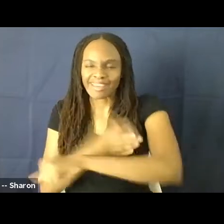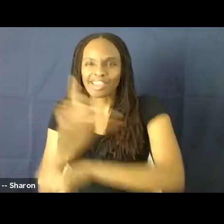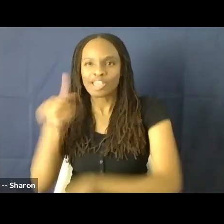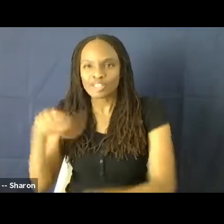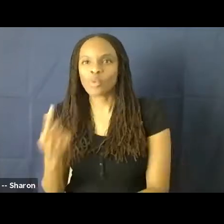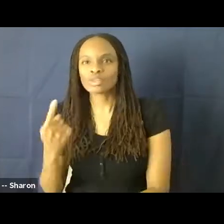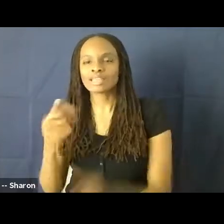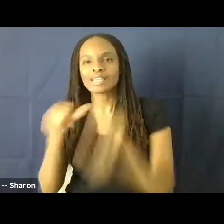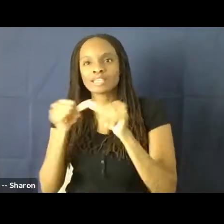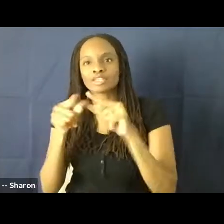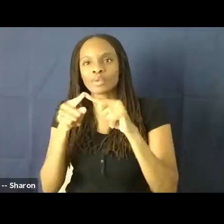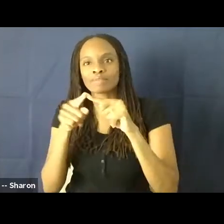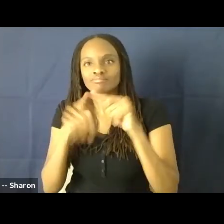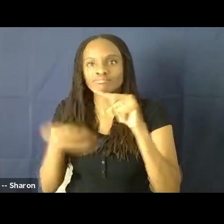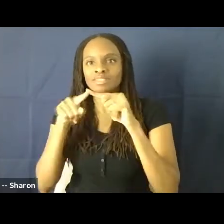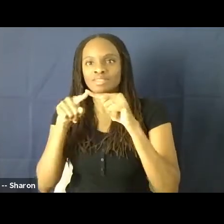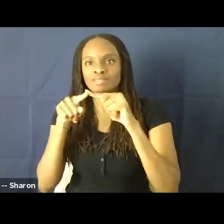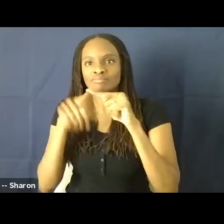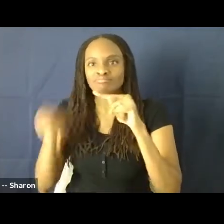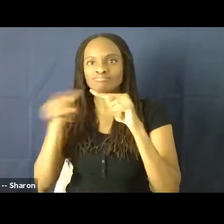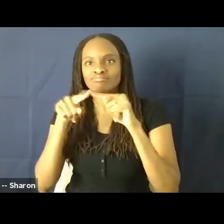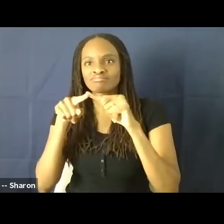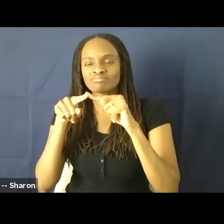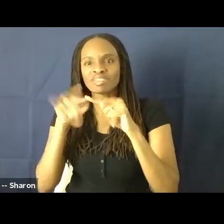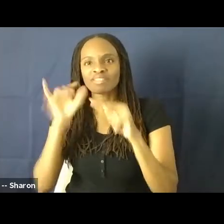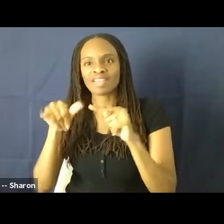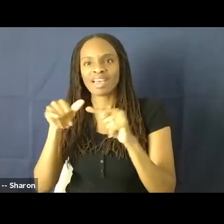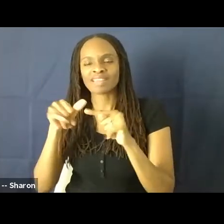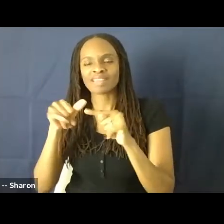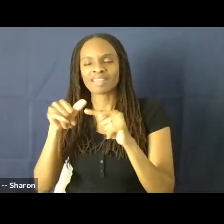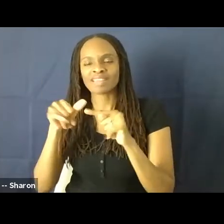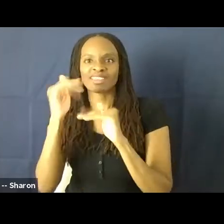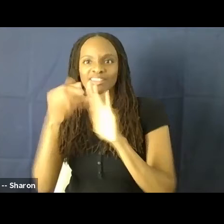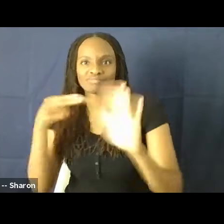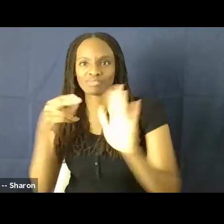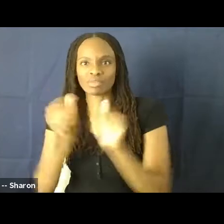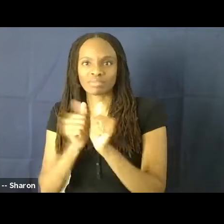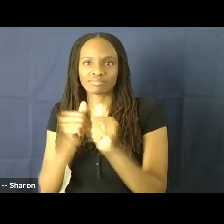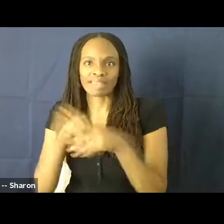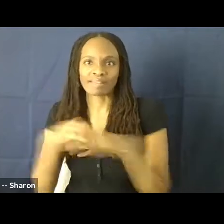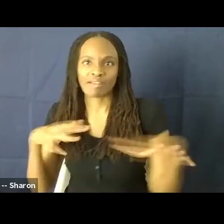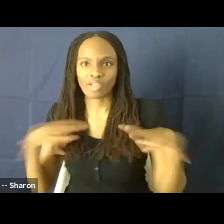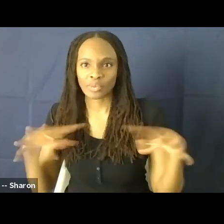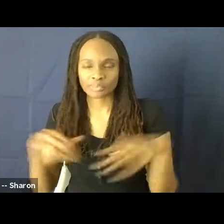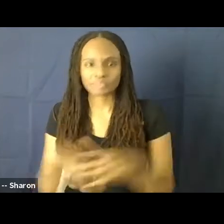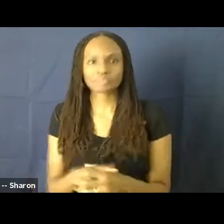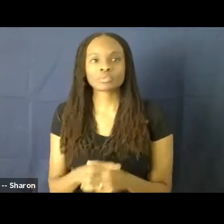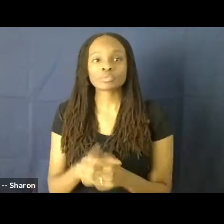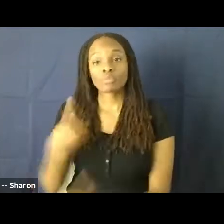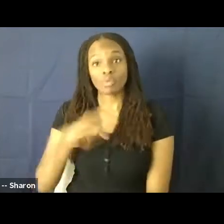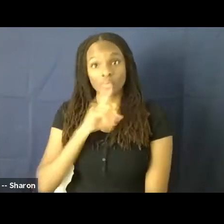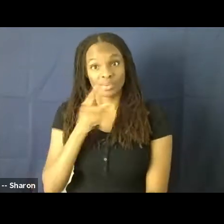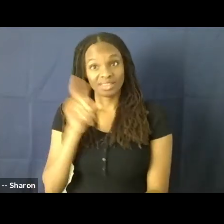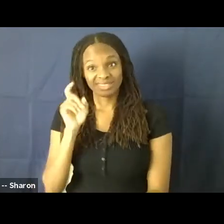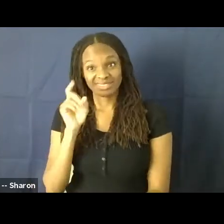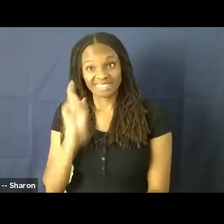of this stereotypical representation in Hollywood. So we really need new standards